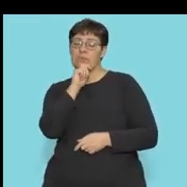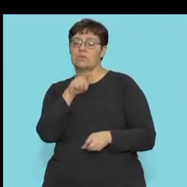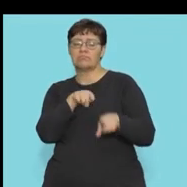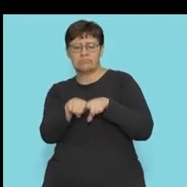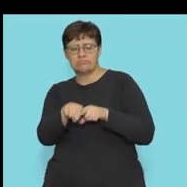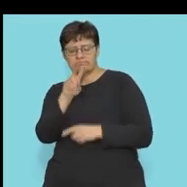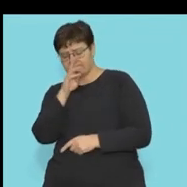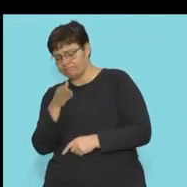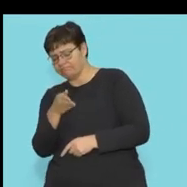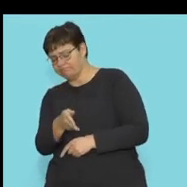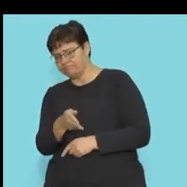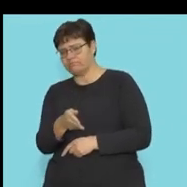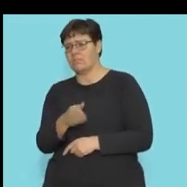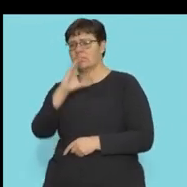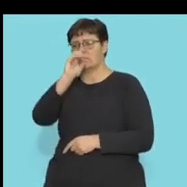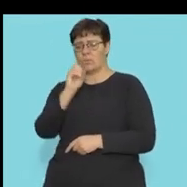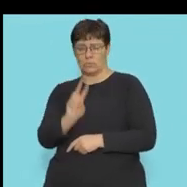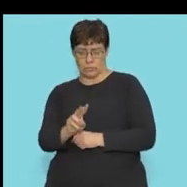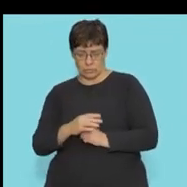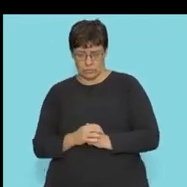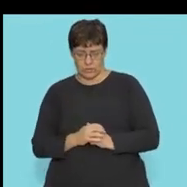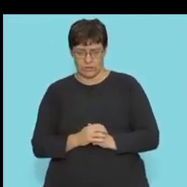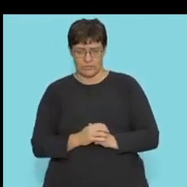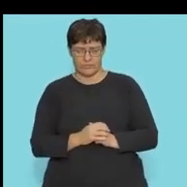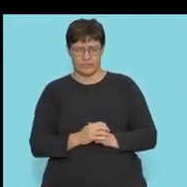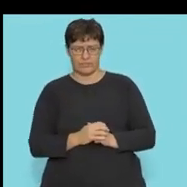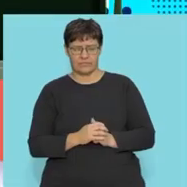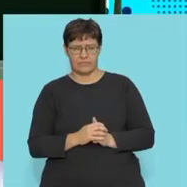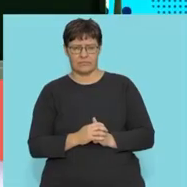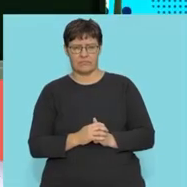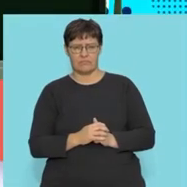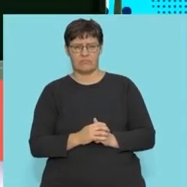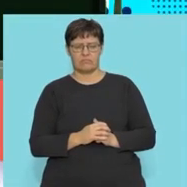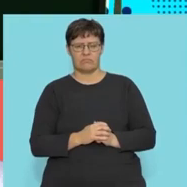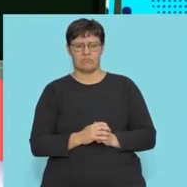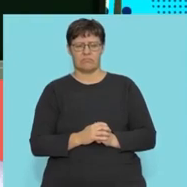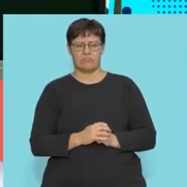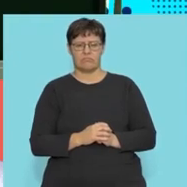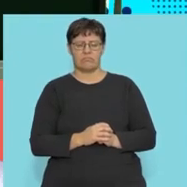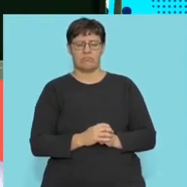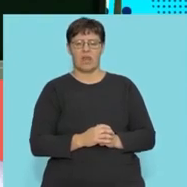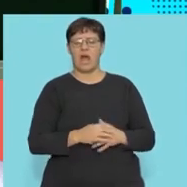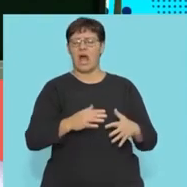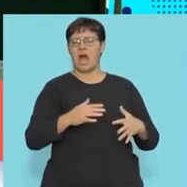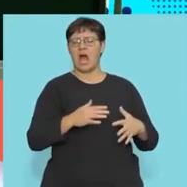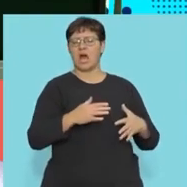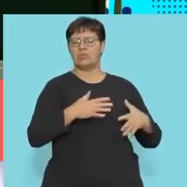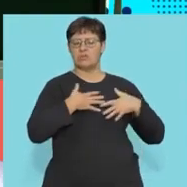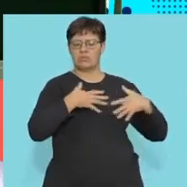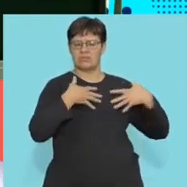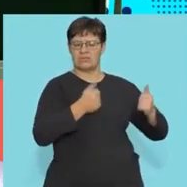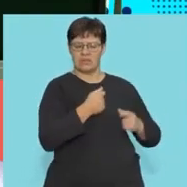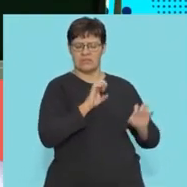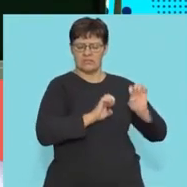for the presence of carbon dioxide. So guys, when doing respiration experiments, we often have carbon